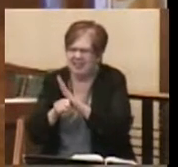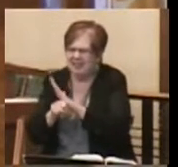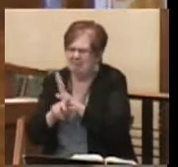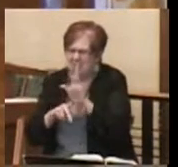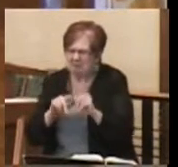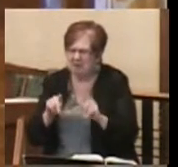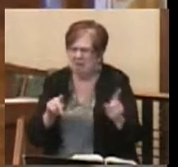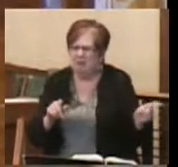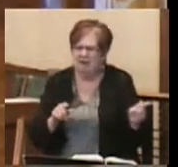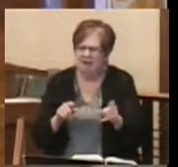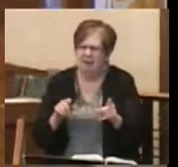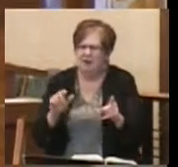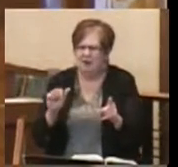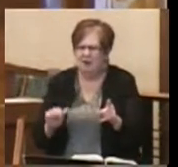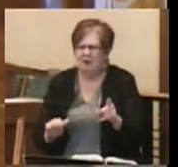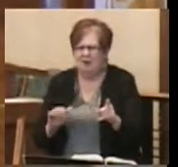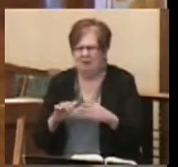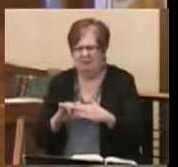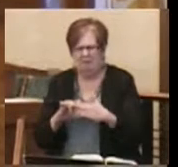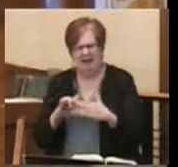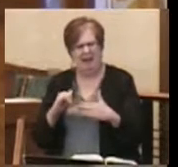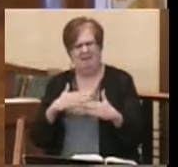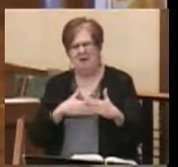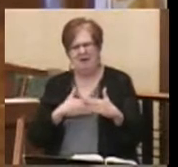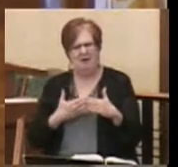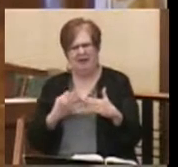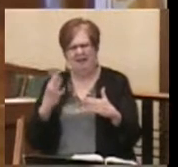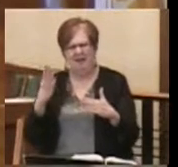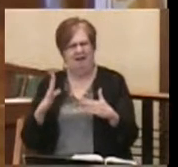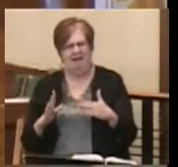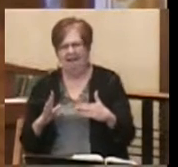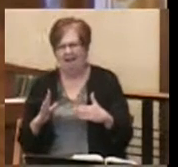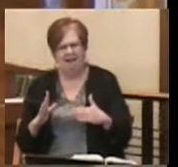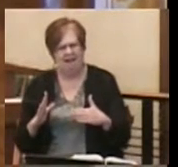somehow be the will of God.